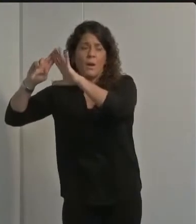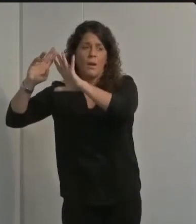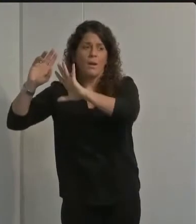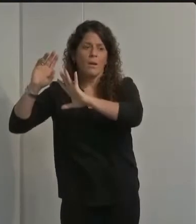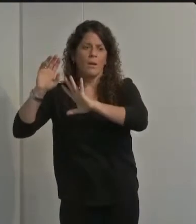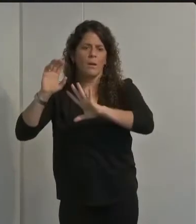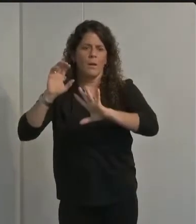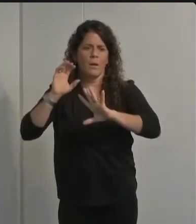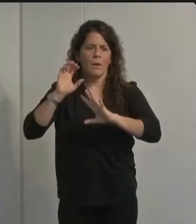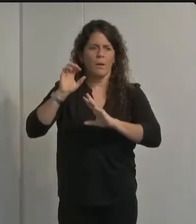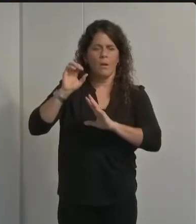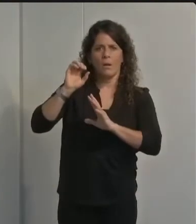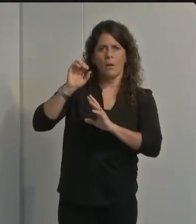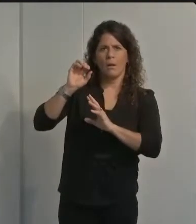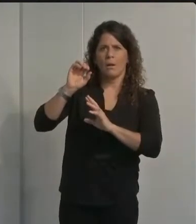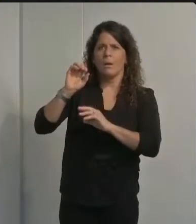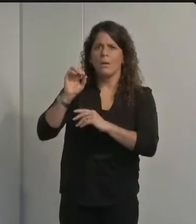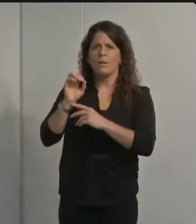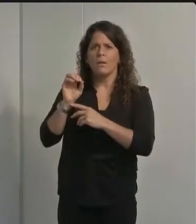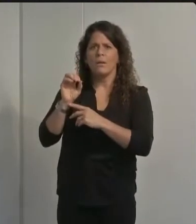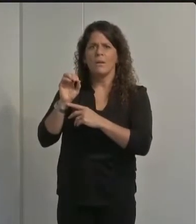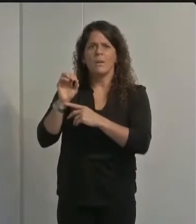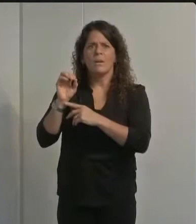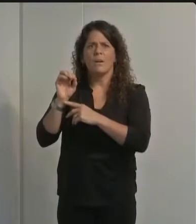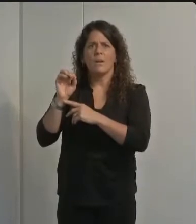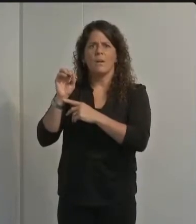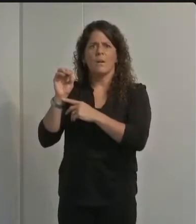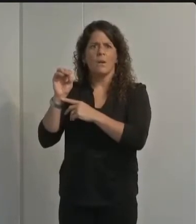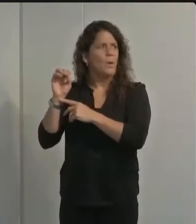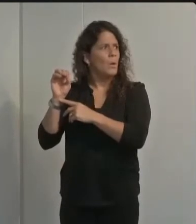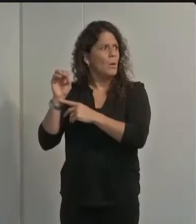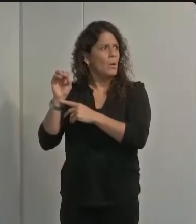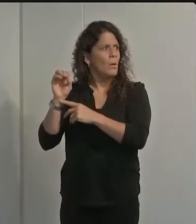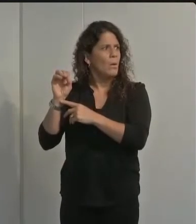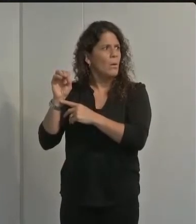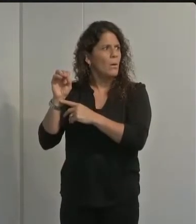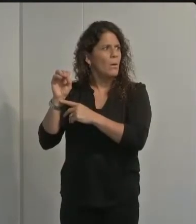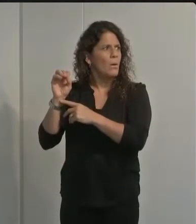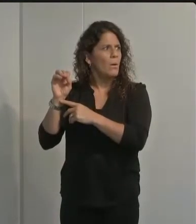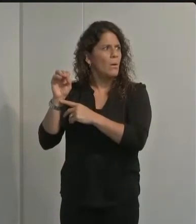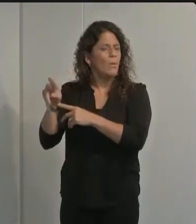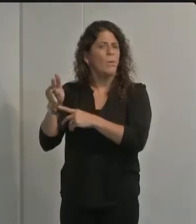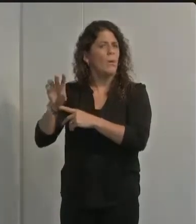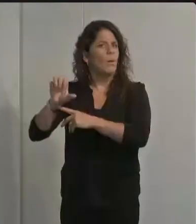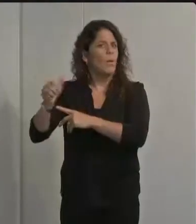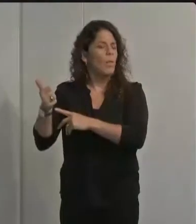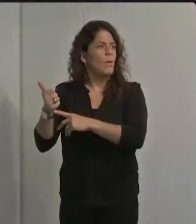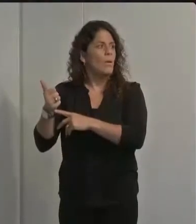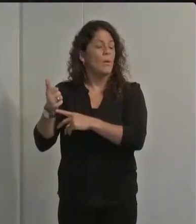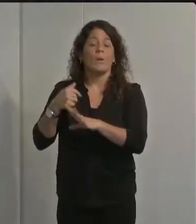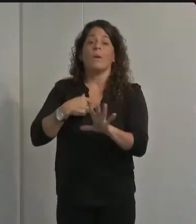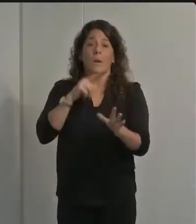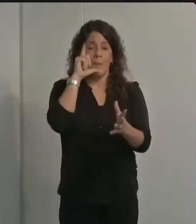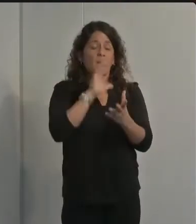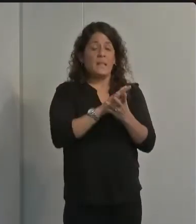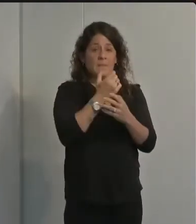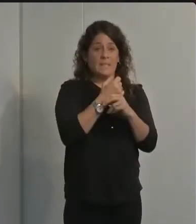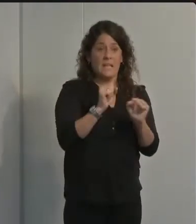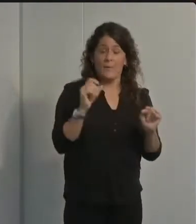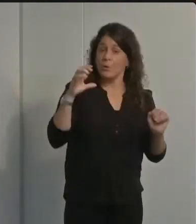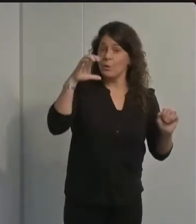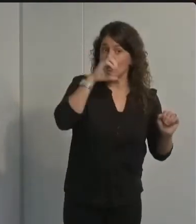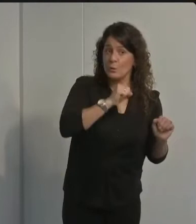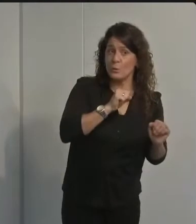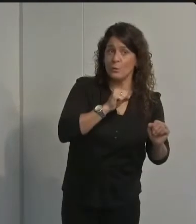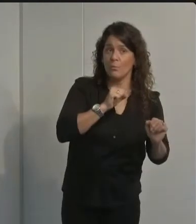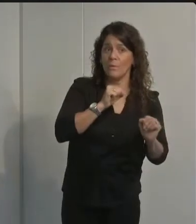in the neighborhood in isla vista that's lowest on the healthy places index yeah i think it's it's safe to assume i guess really did it